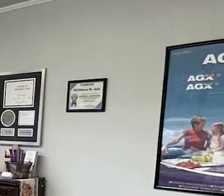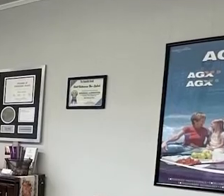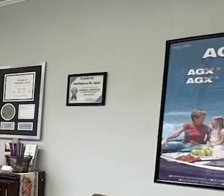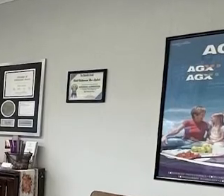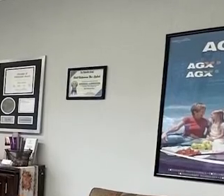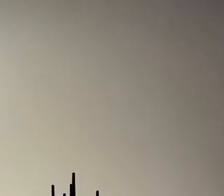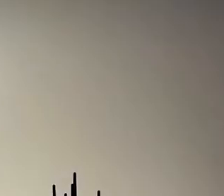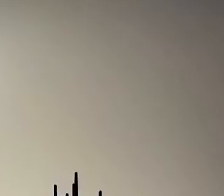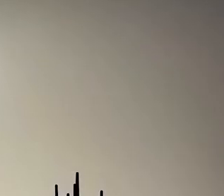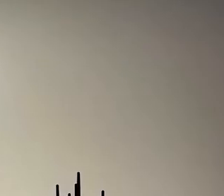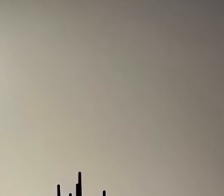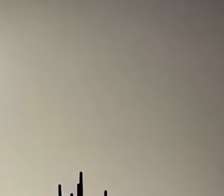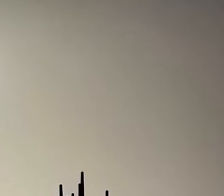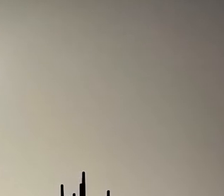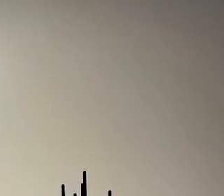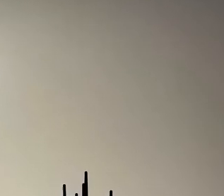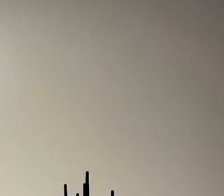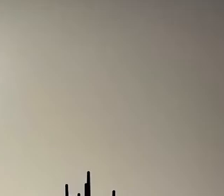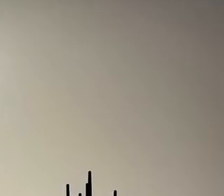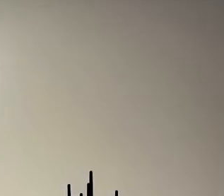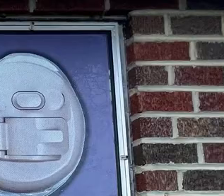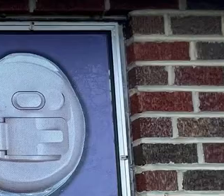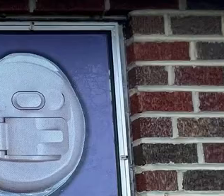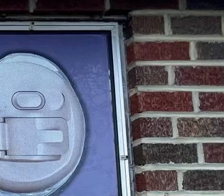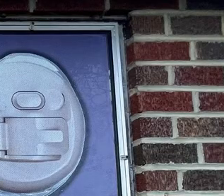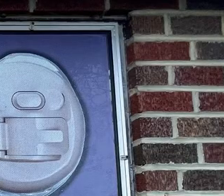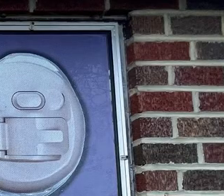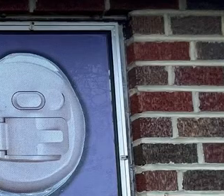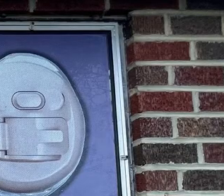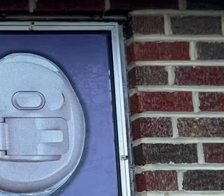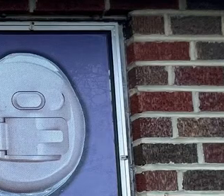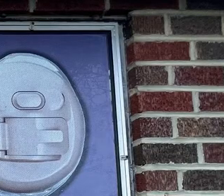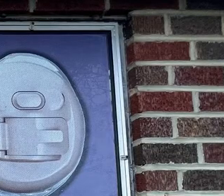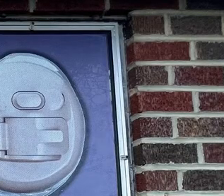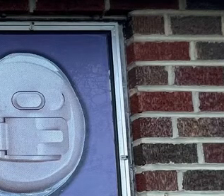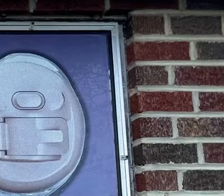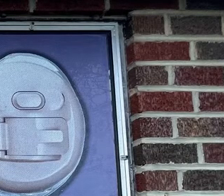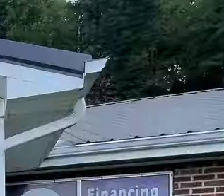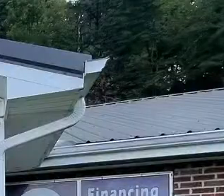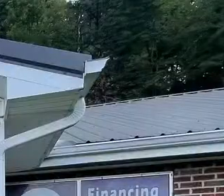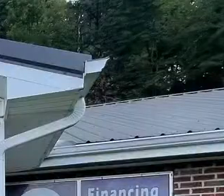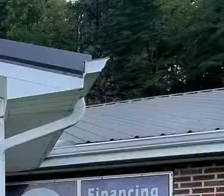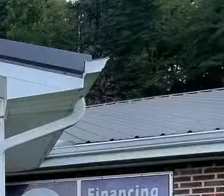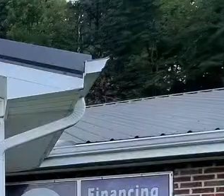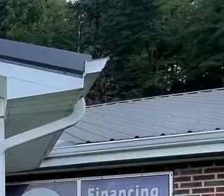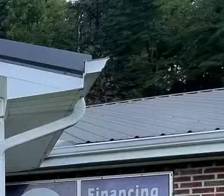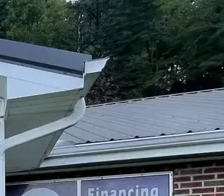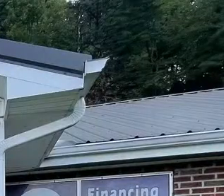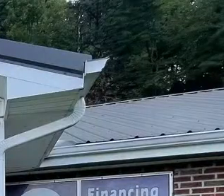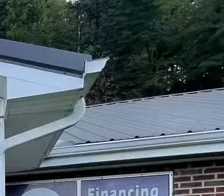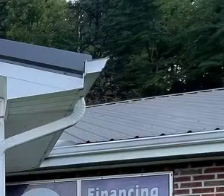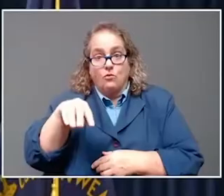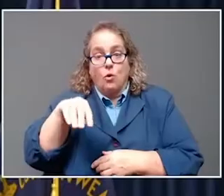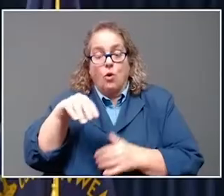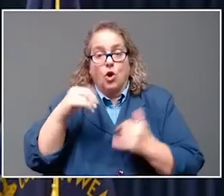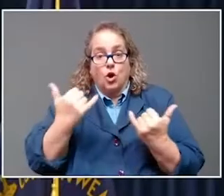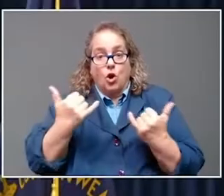exceptional follow-up care that ensures your hearing and balance needs are being met. Audiology Associates at 1428 North Lake Drive in Prestonsburg.